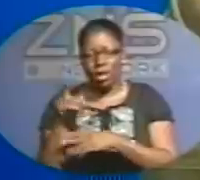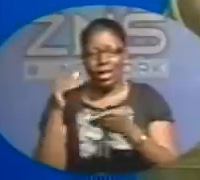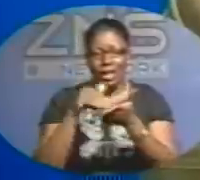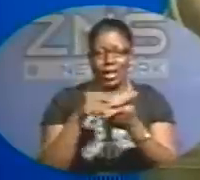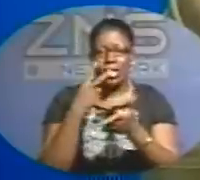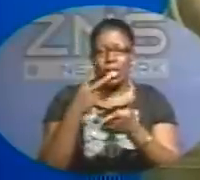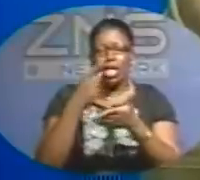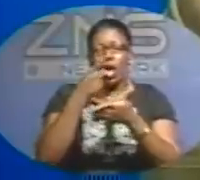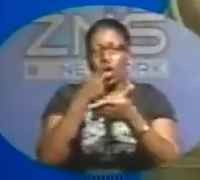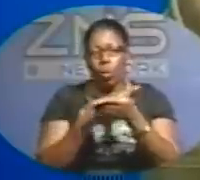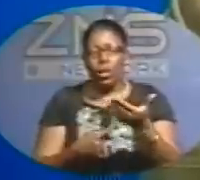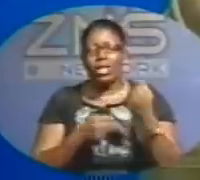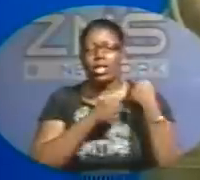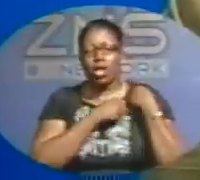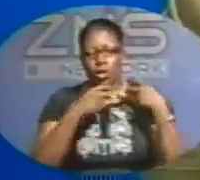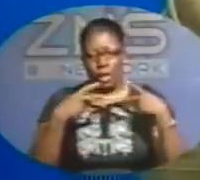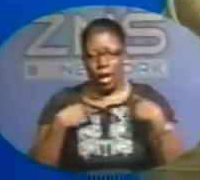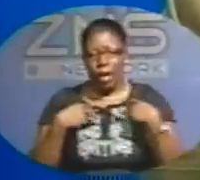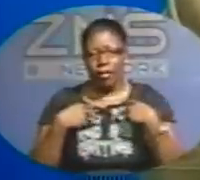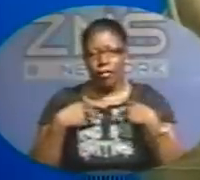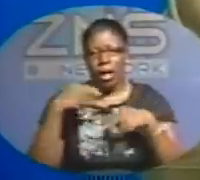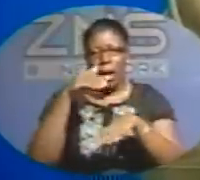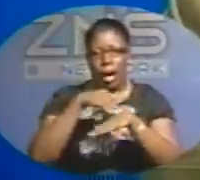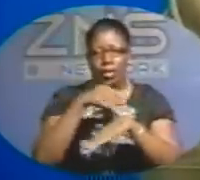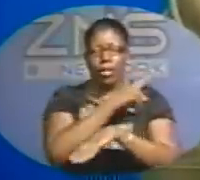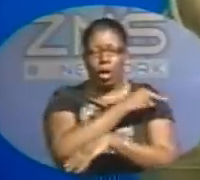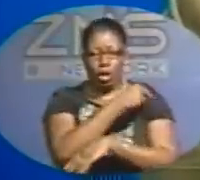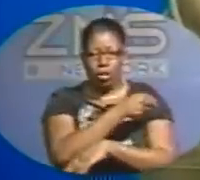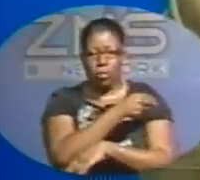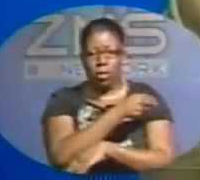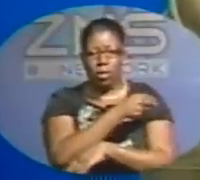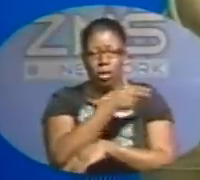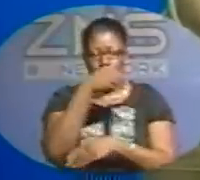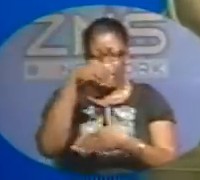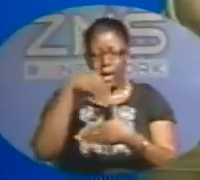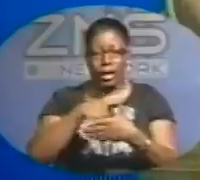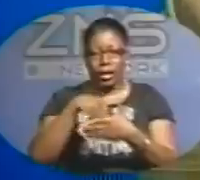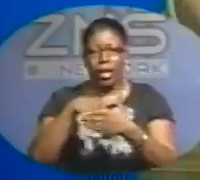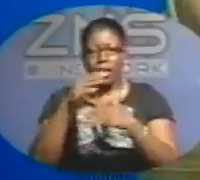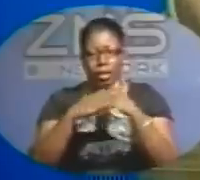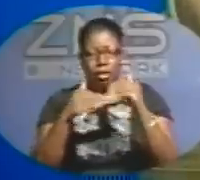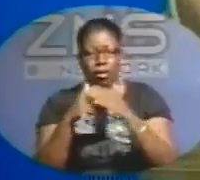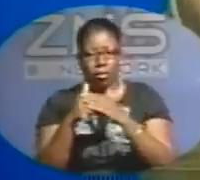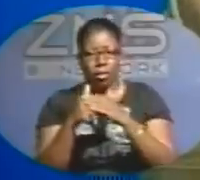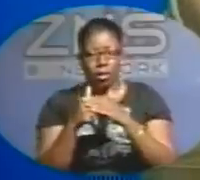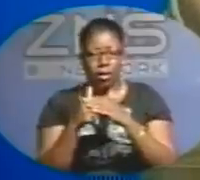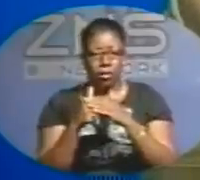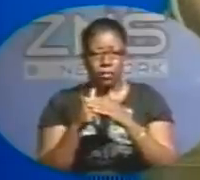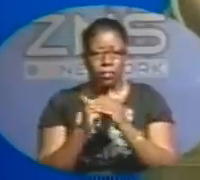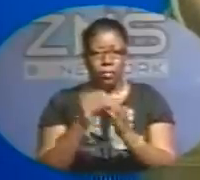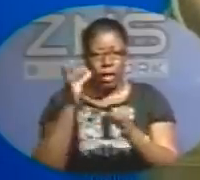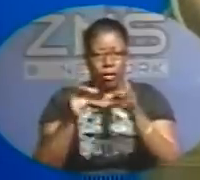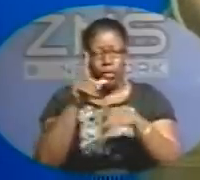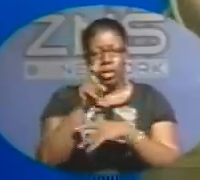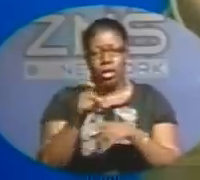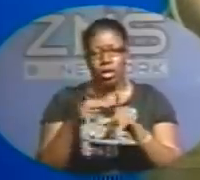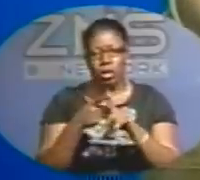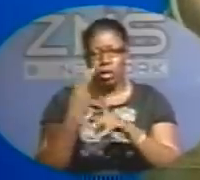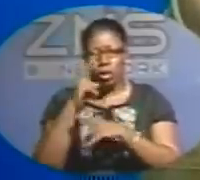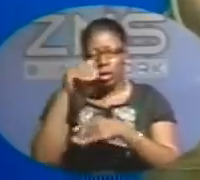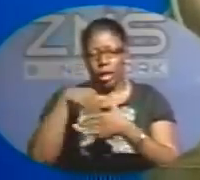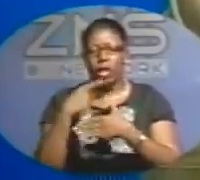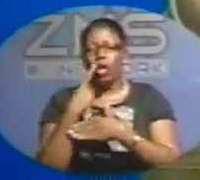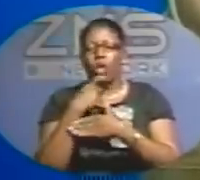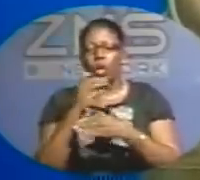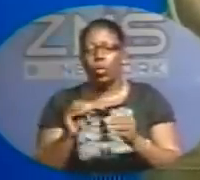hospital. And if we need to look at infrastructure, then in concert with PHA, we will do that. If we need to look at who